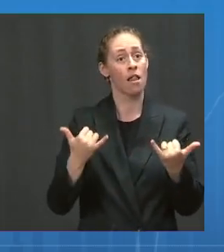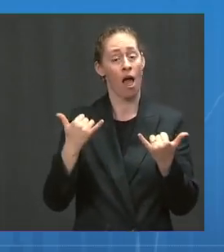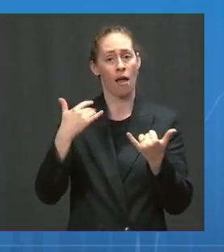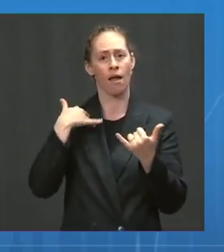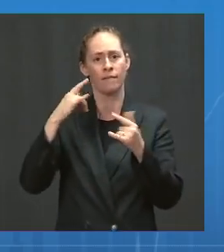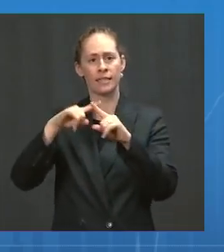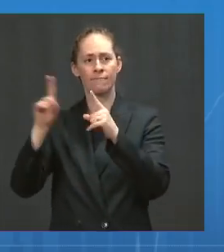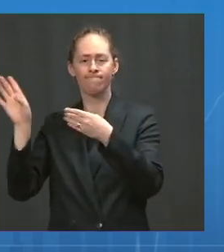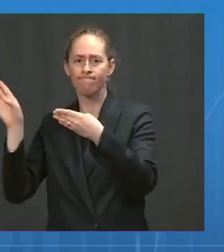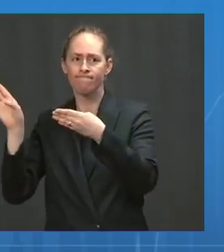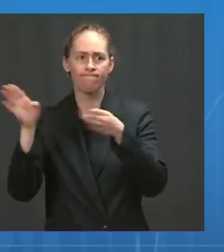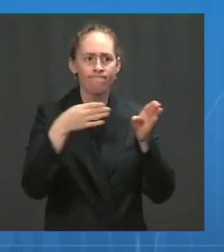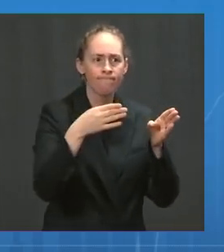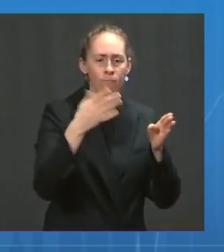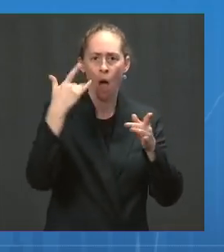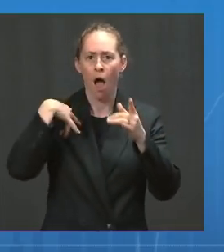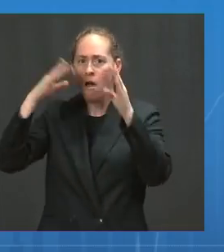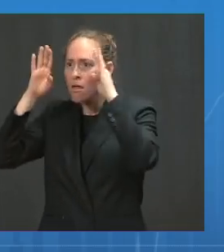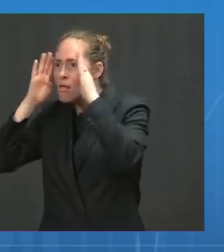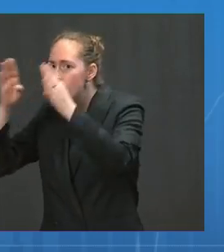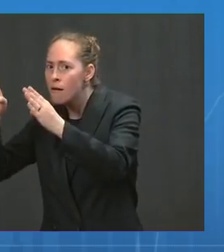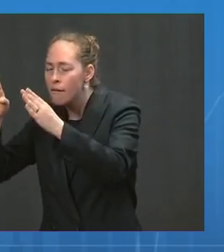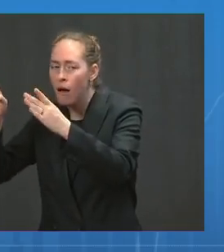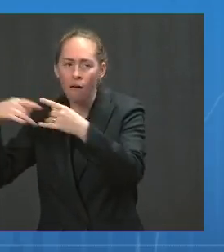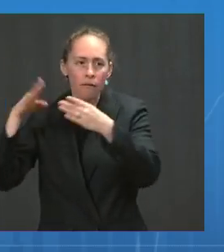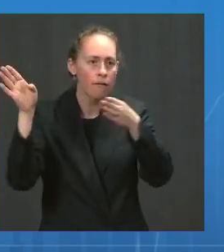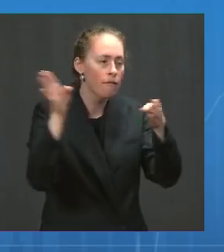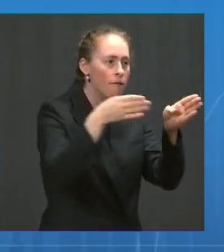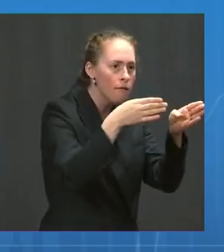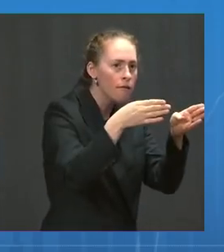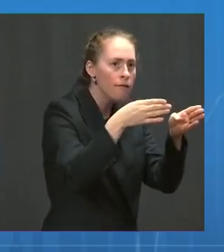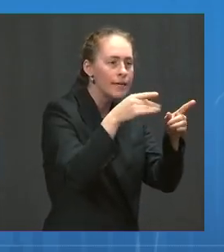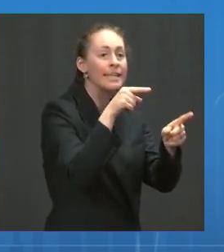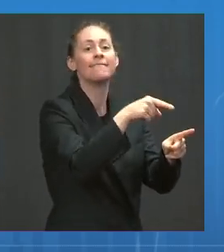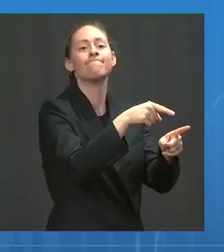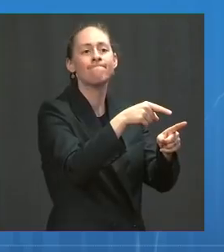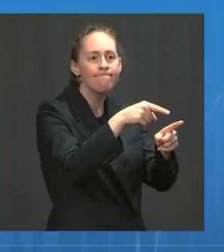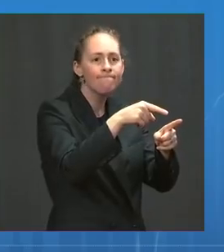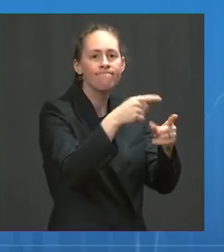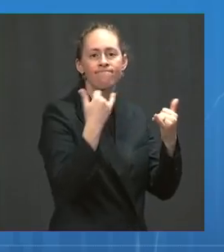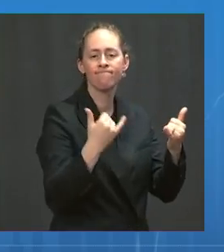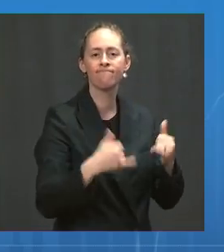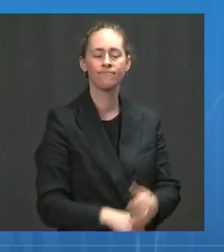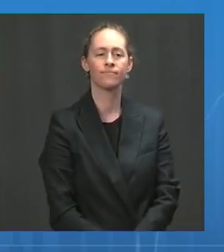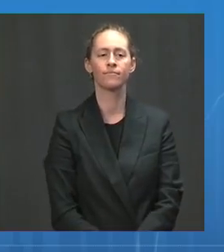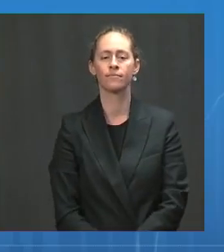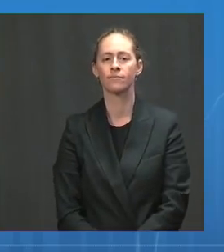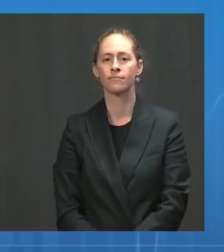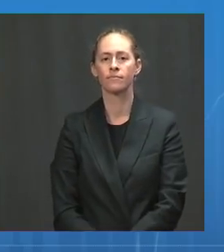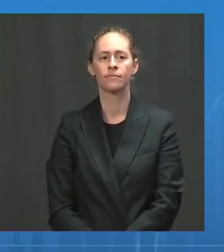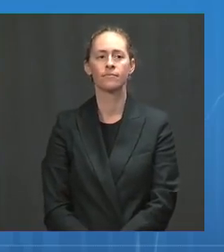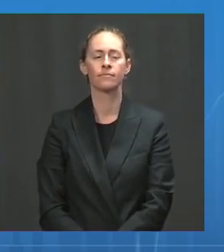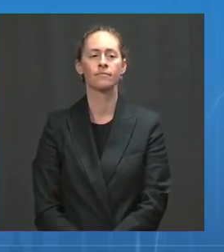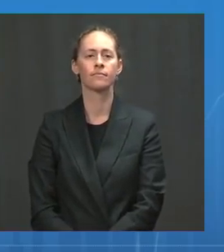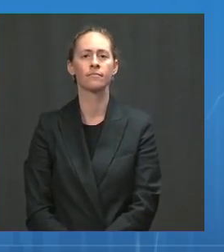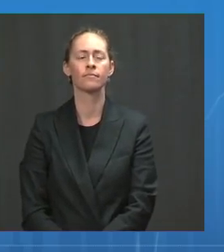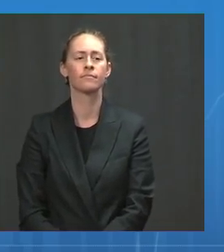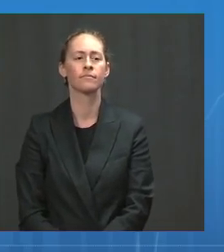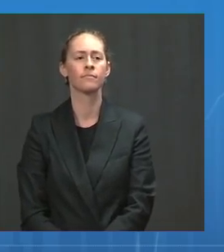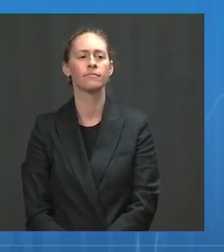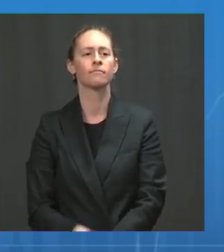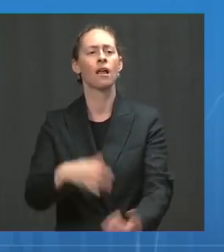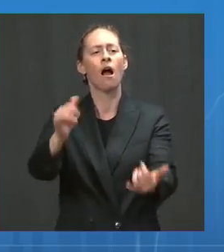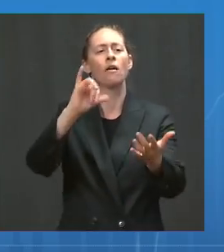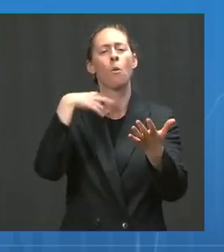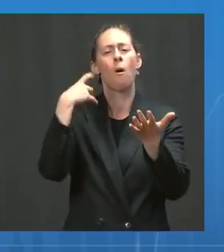protection, which is much more dominant among the elderly. And maybe I'll just add, when we look at the age demographics of